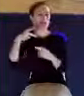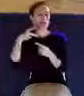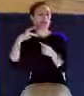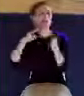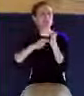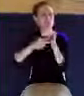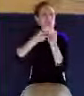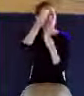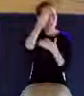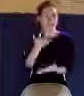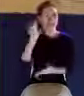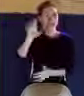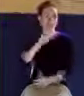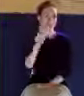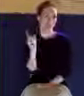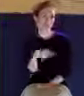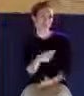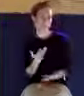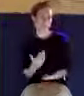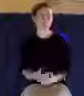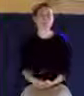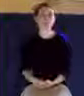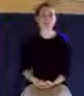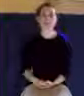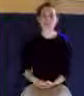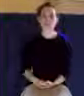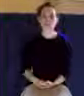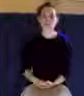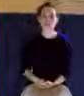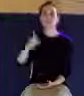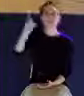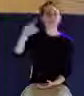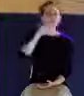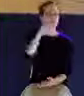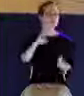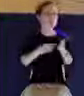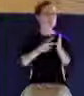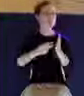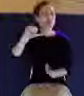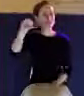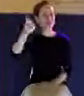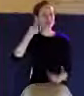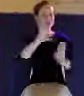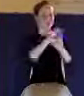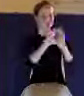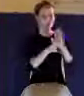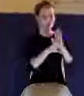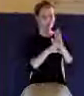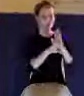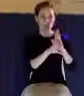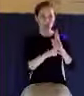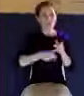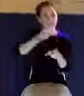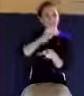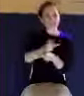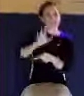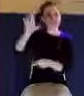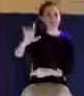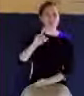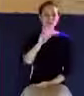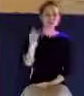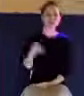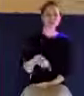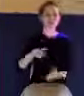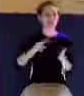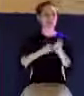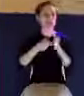of Christ. Now, he's not talking here about the Ten Commandments. He's talking about the commandments that Jesus gives